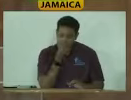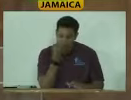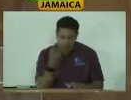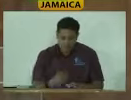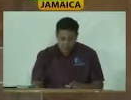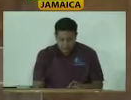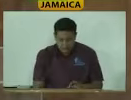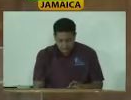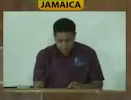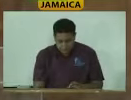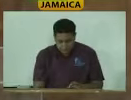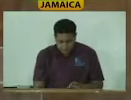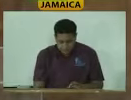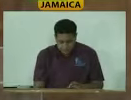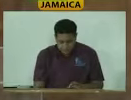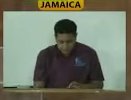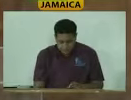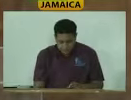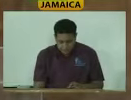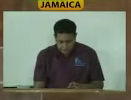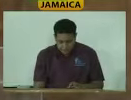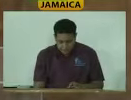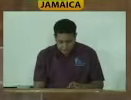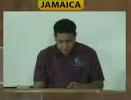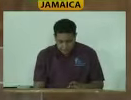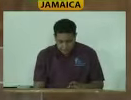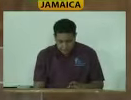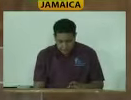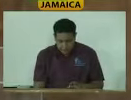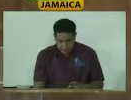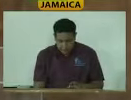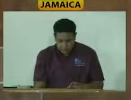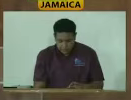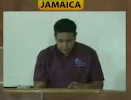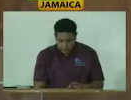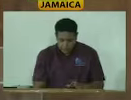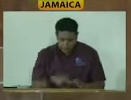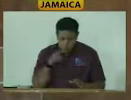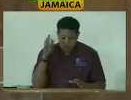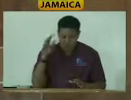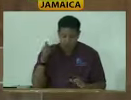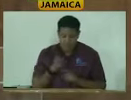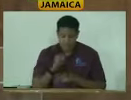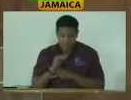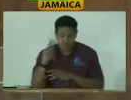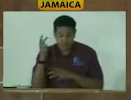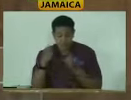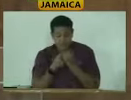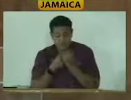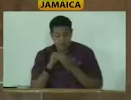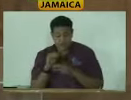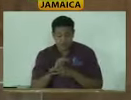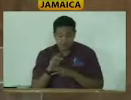who was then a Minister of State in the Ministry of Labour and Social Security and